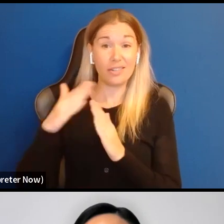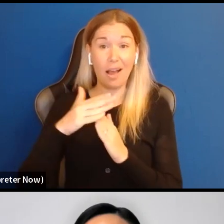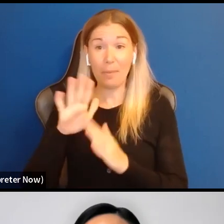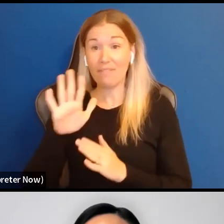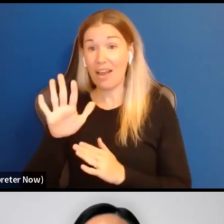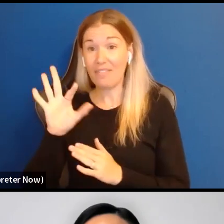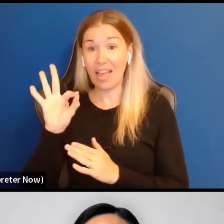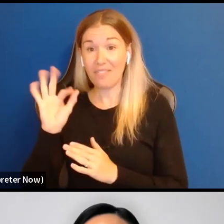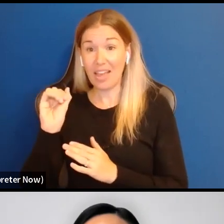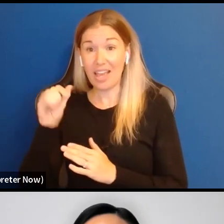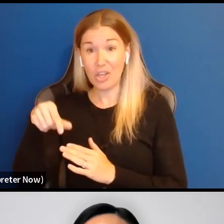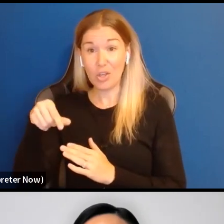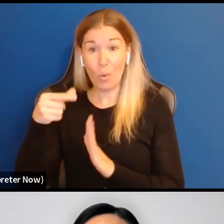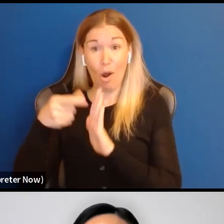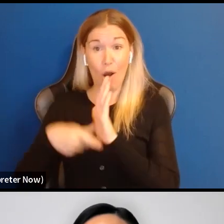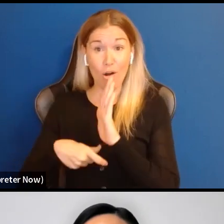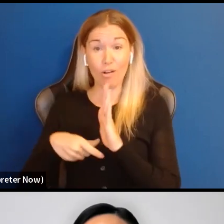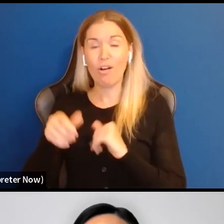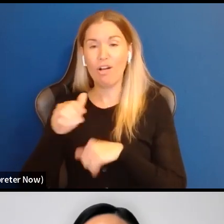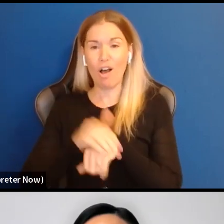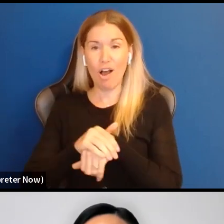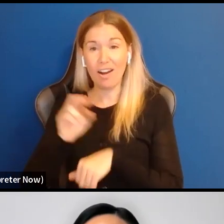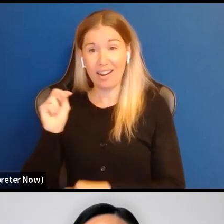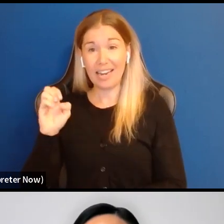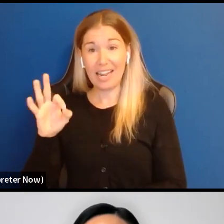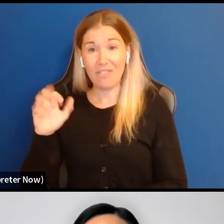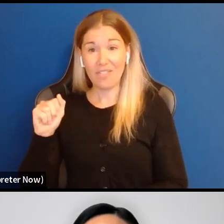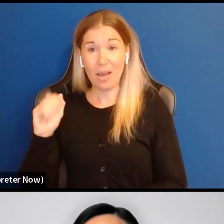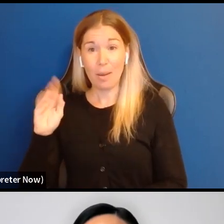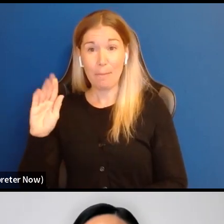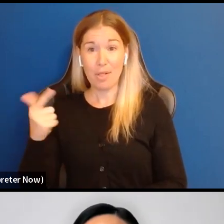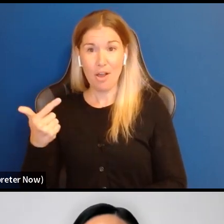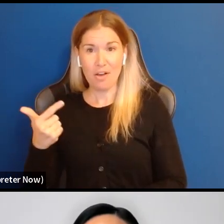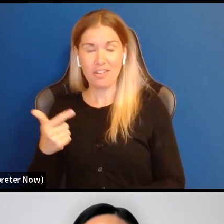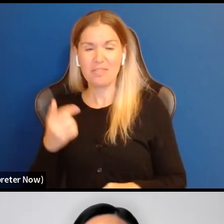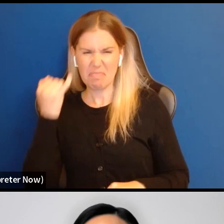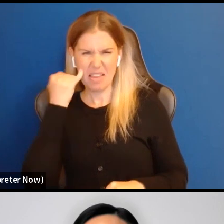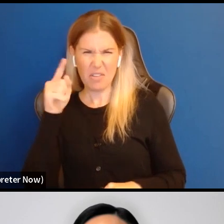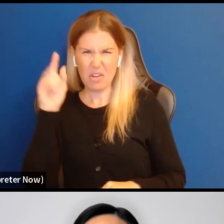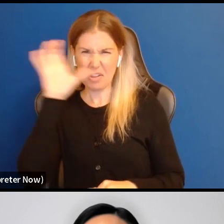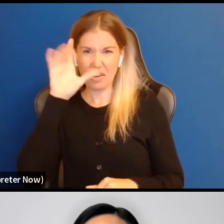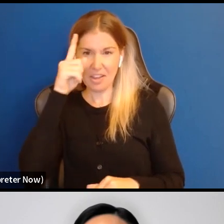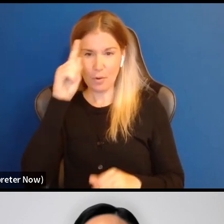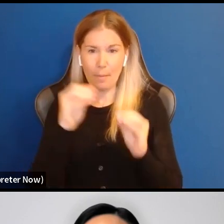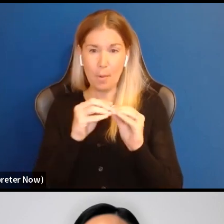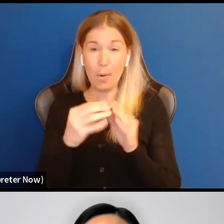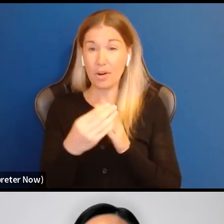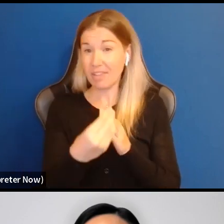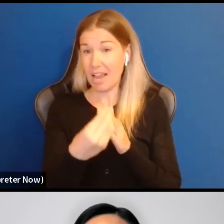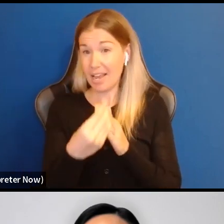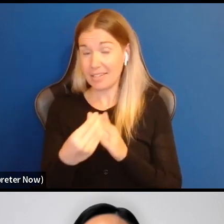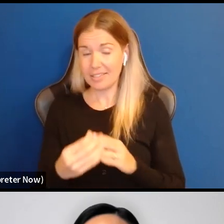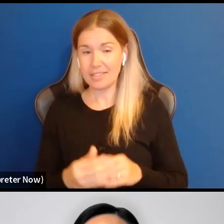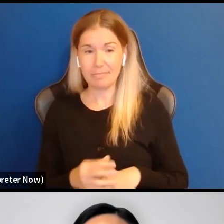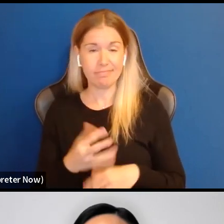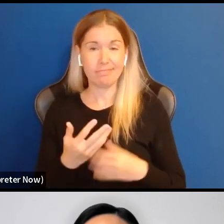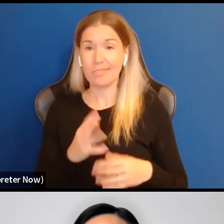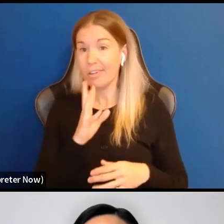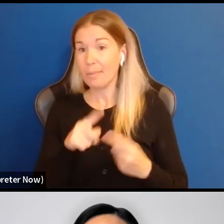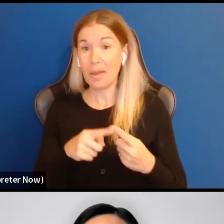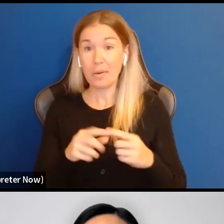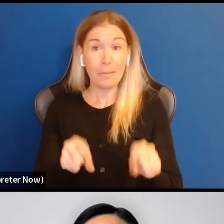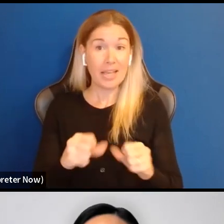article on the NIFA blog, you can take a look at. Um, if you're looking for some more guidance there, we talk about capacity building,